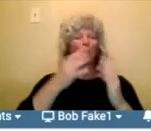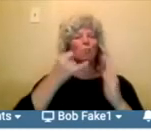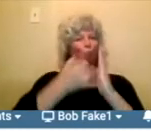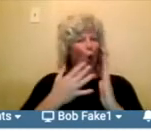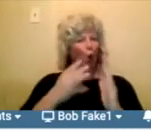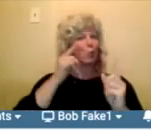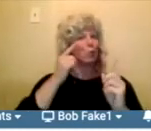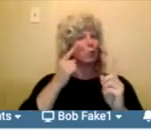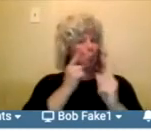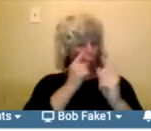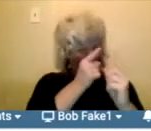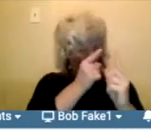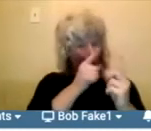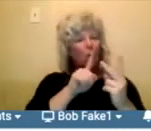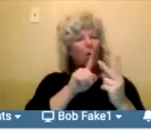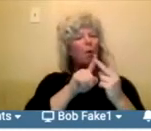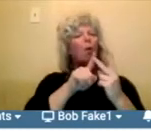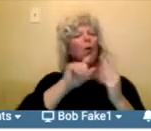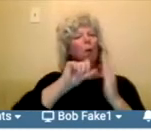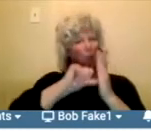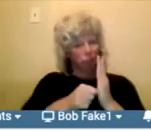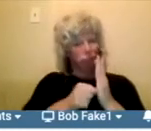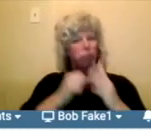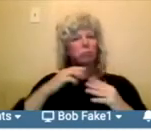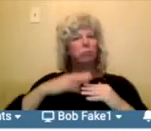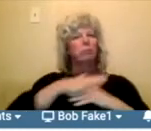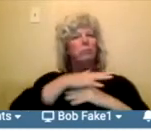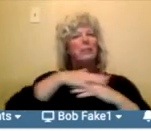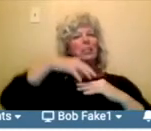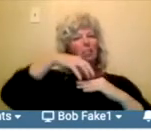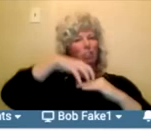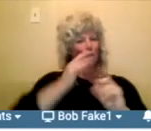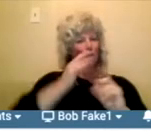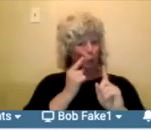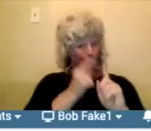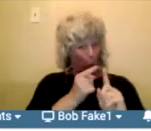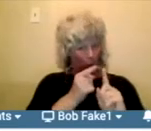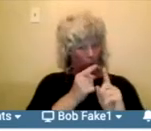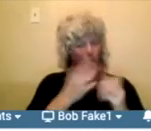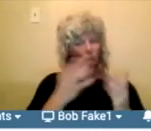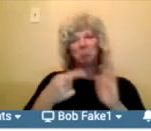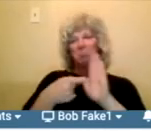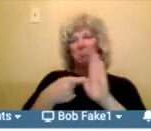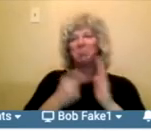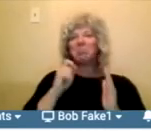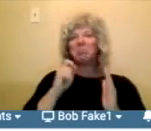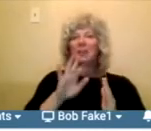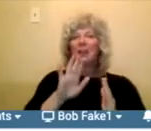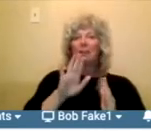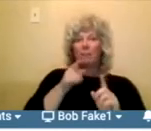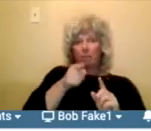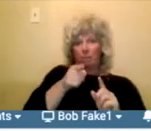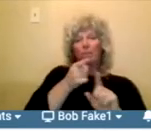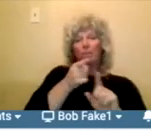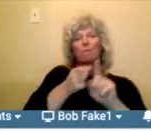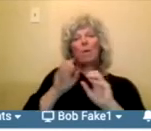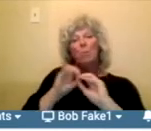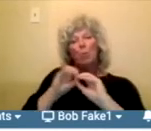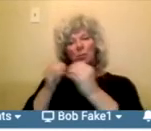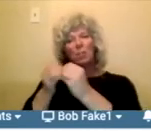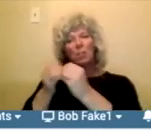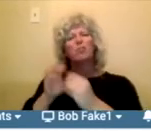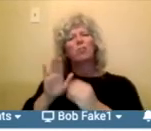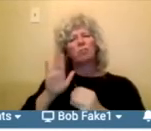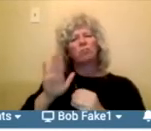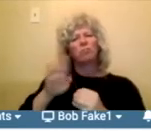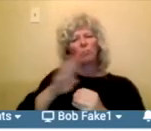to also include, um, for organizations like your board of directors and, um, and a